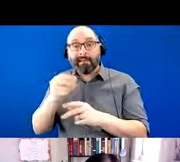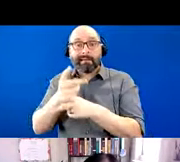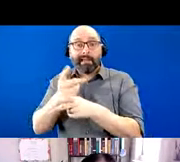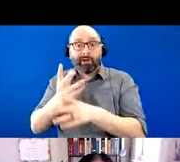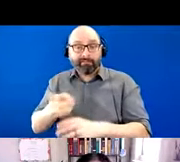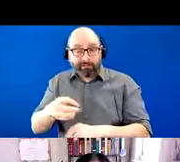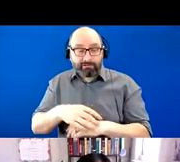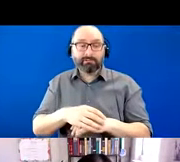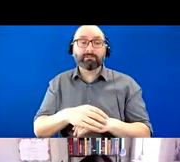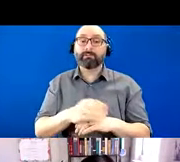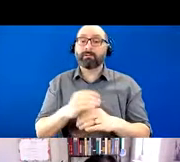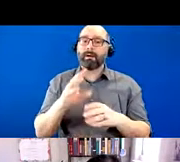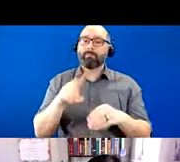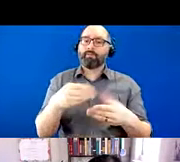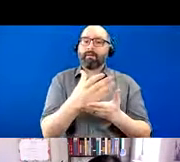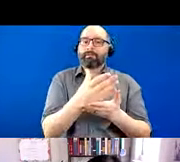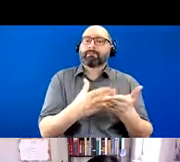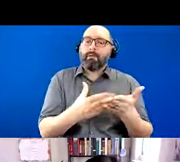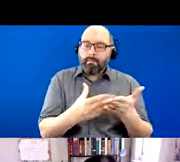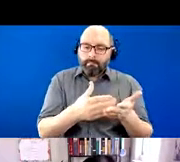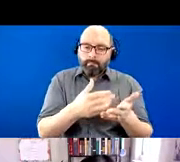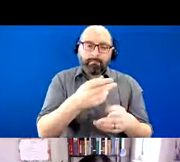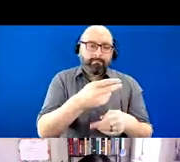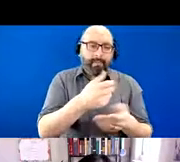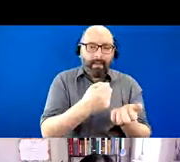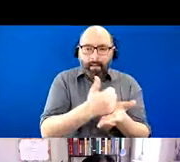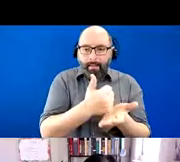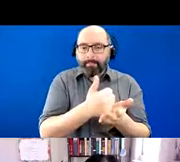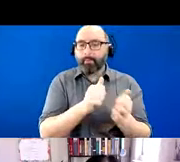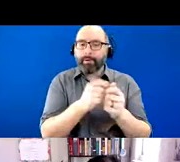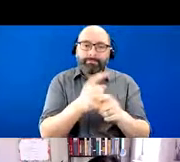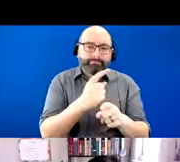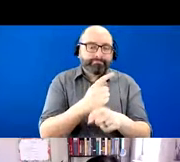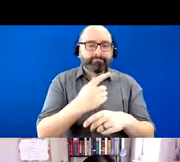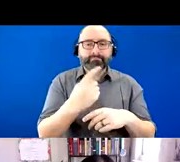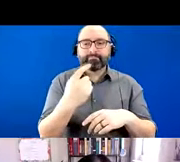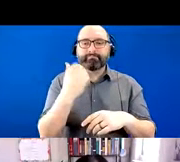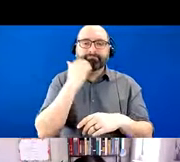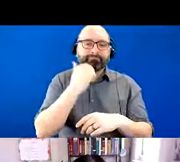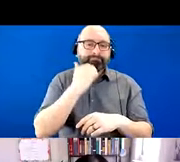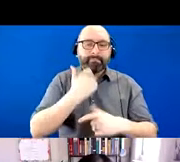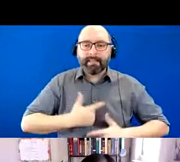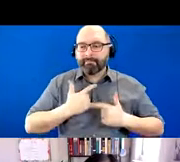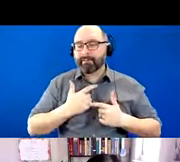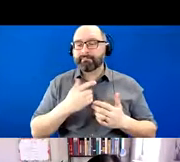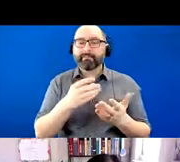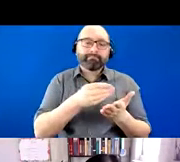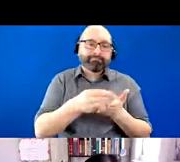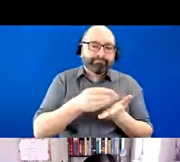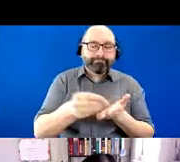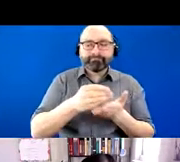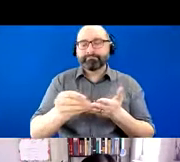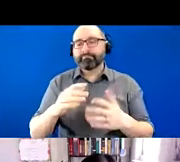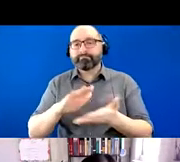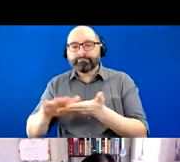assistance with instrumental activities of daily living, like helping with household chores, shopping, preparing meals or